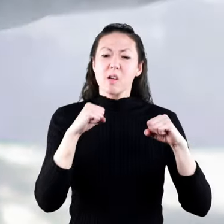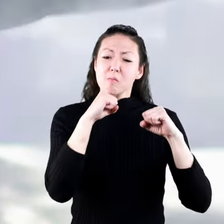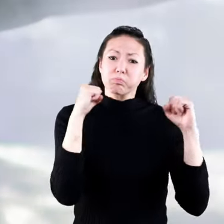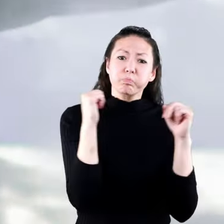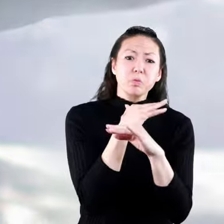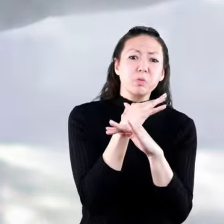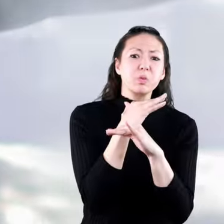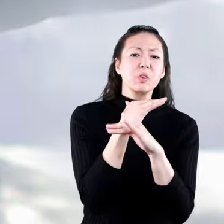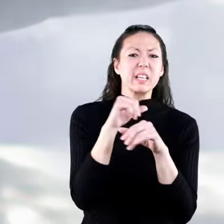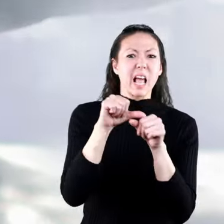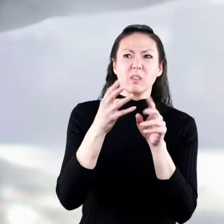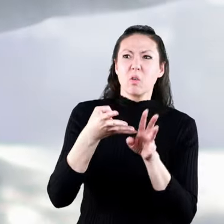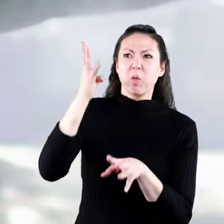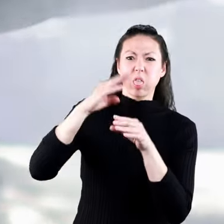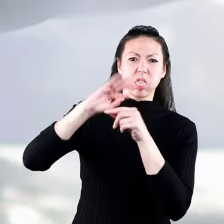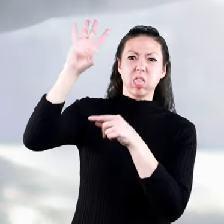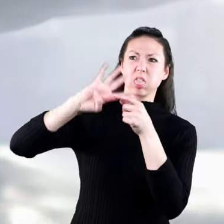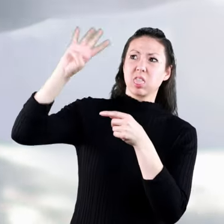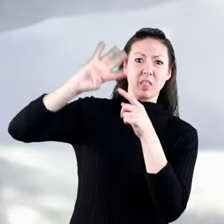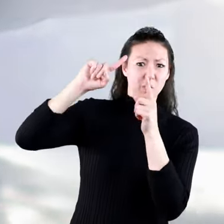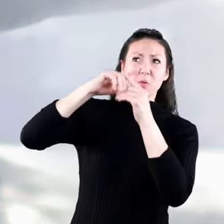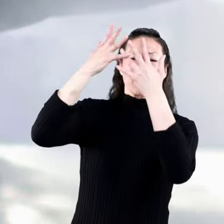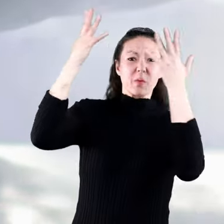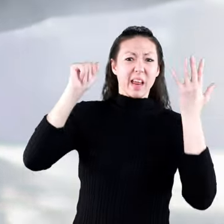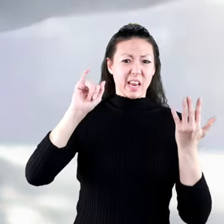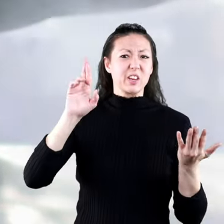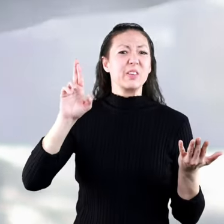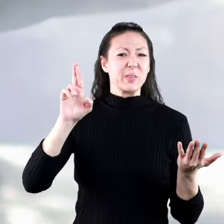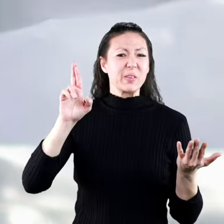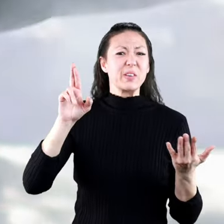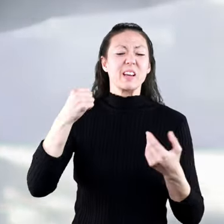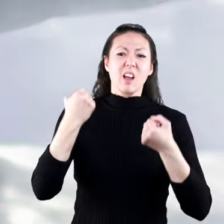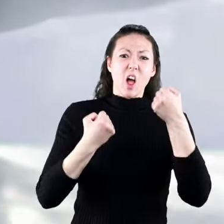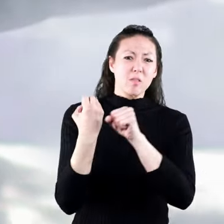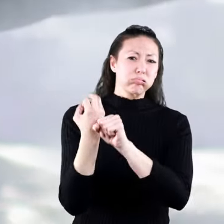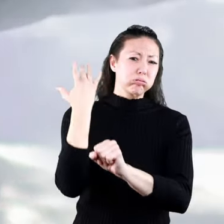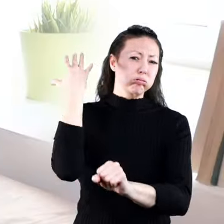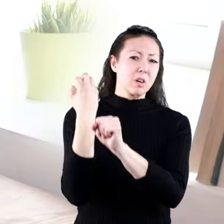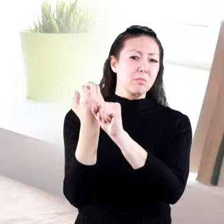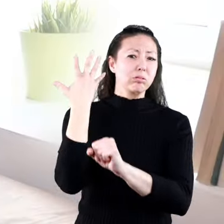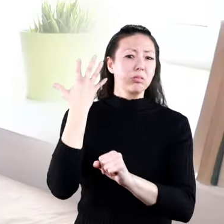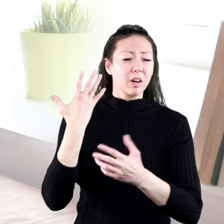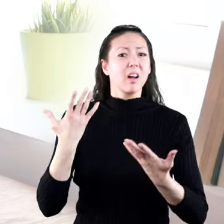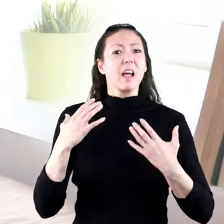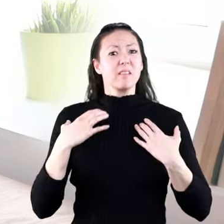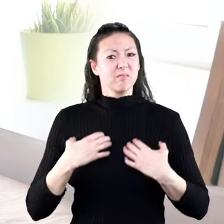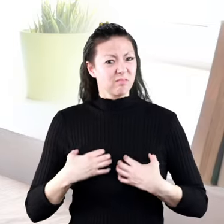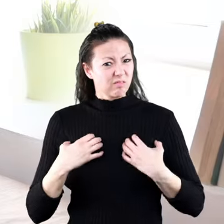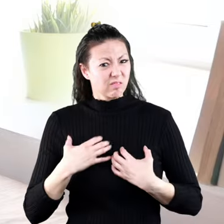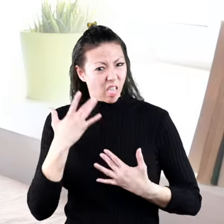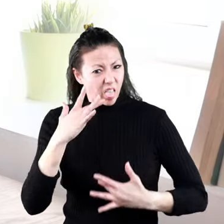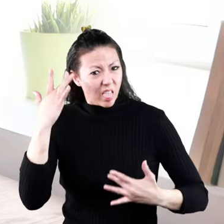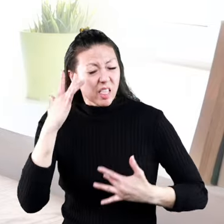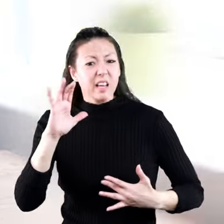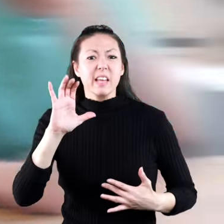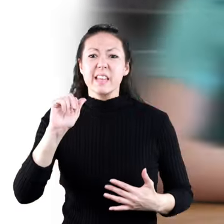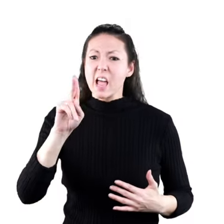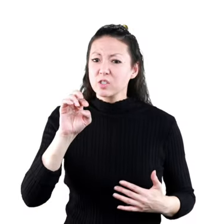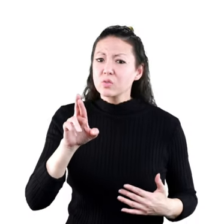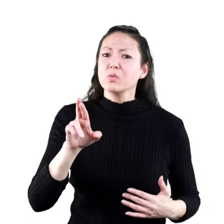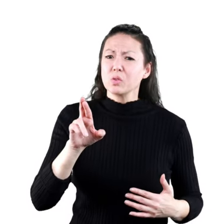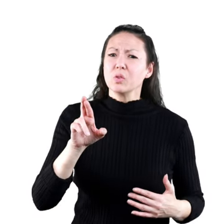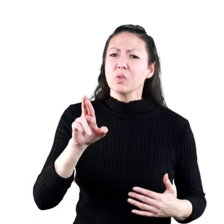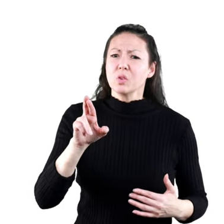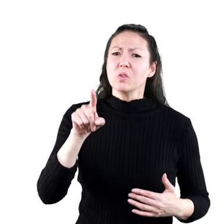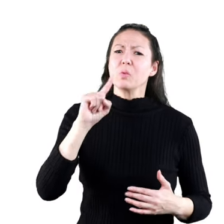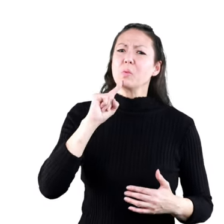Plus, the pollution from gasoline that is burned by vehicles is known to lead to diseases such as cancer and asthma. The